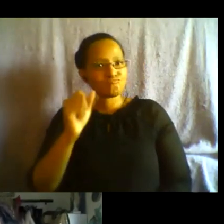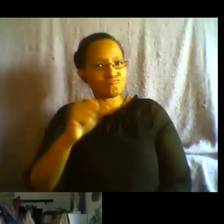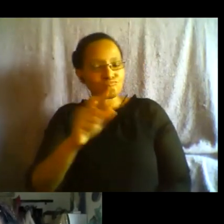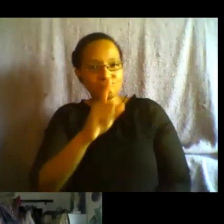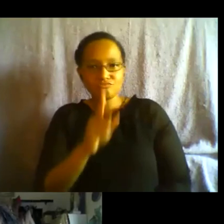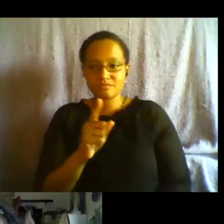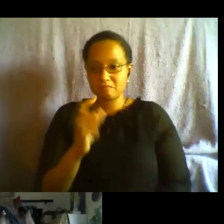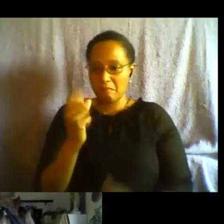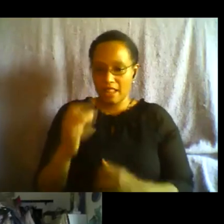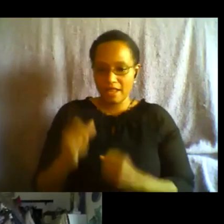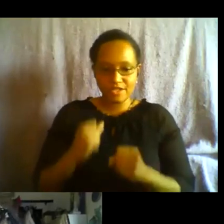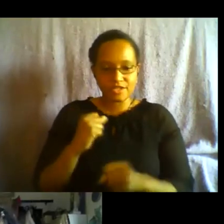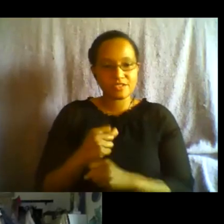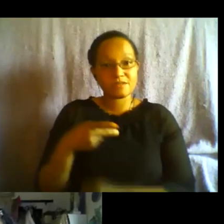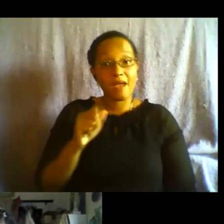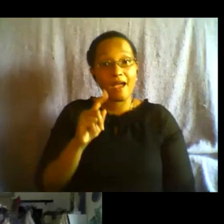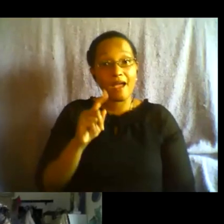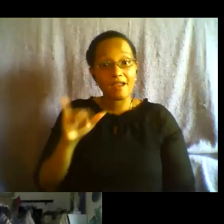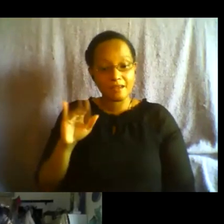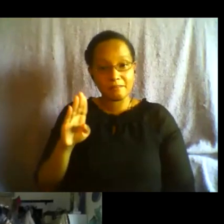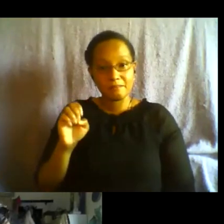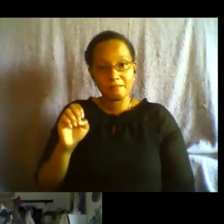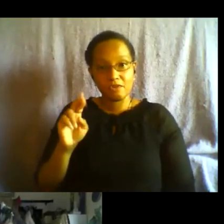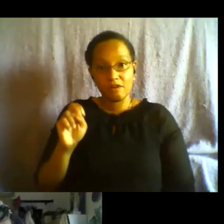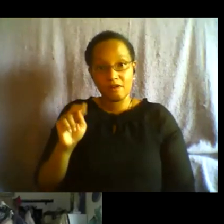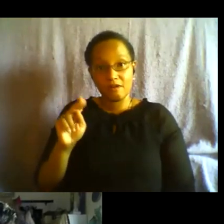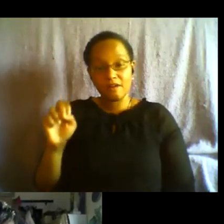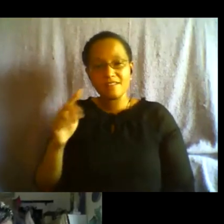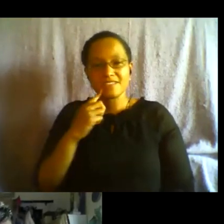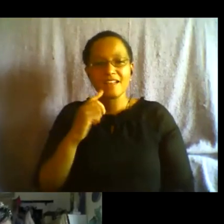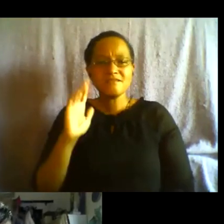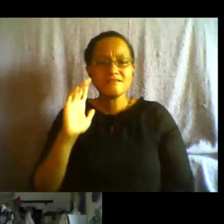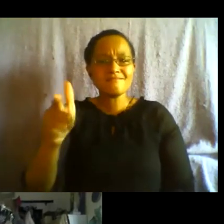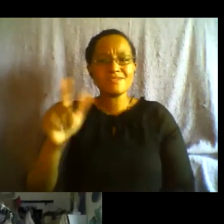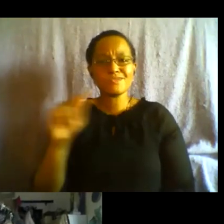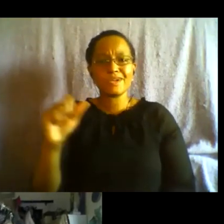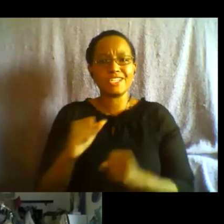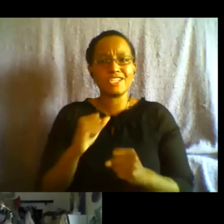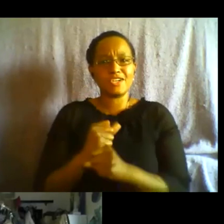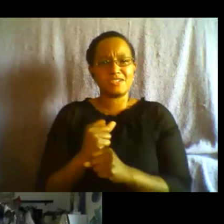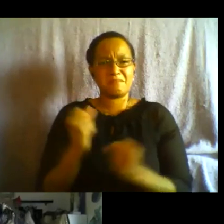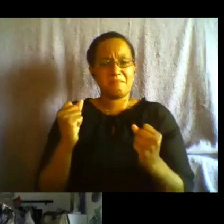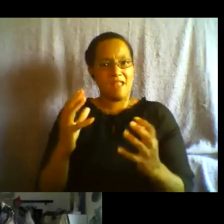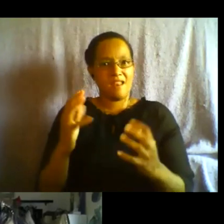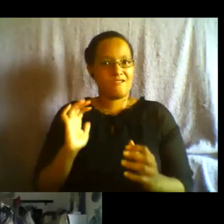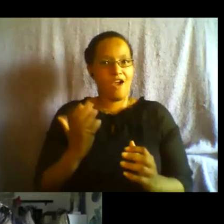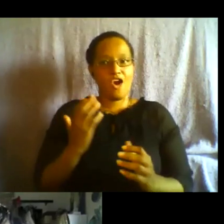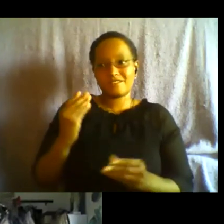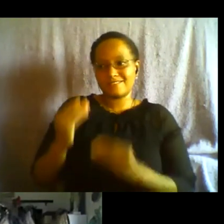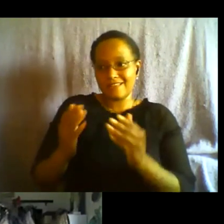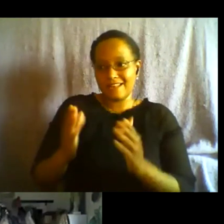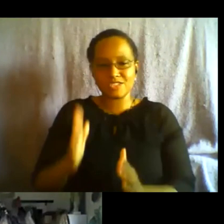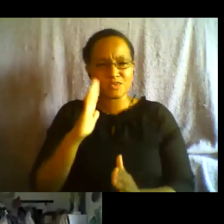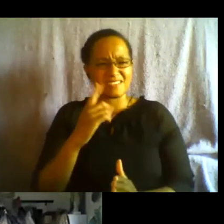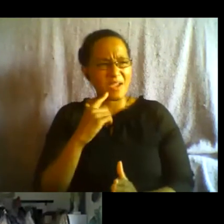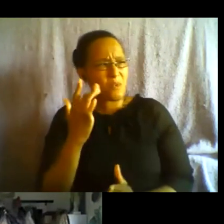our descendants are going to say why weren't you only talking about climate chaos all the time um and